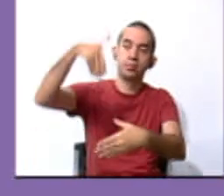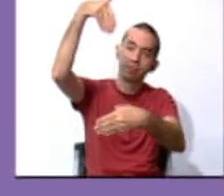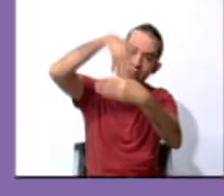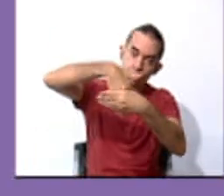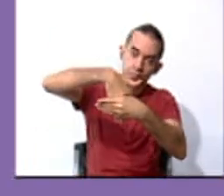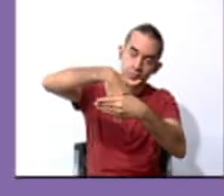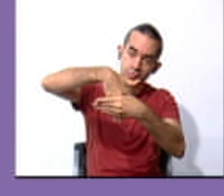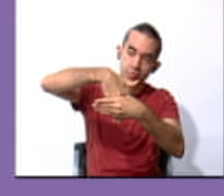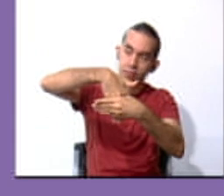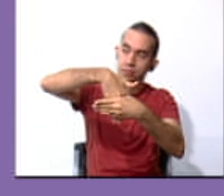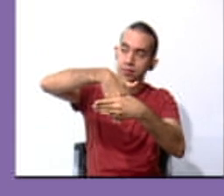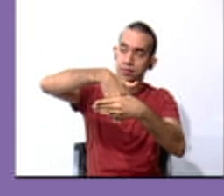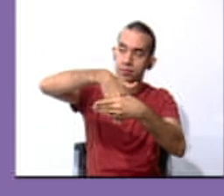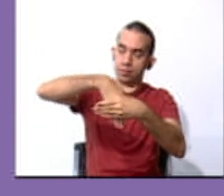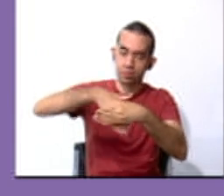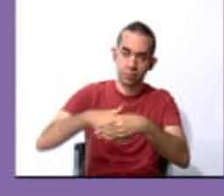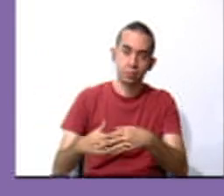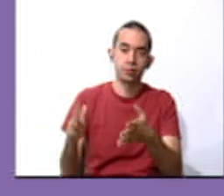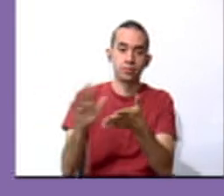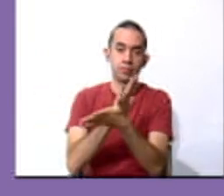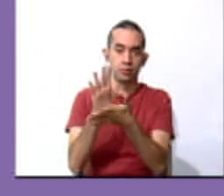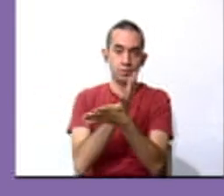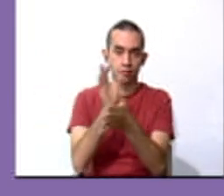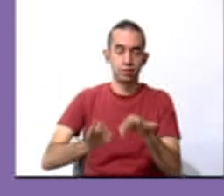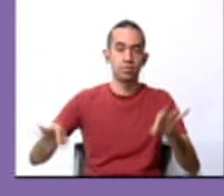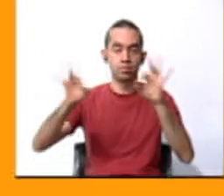important documents.